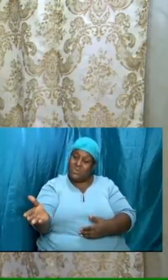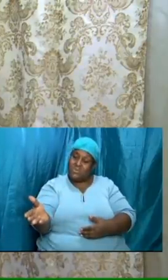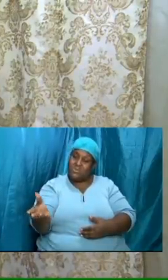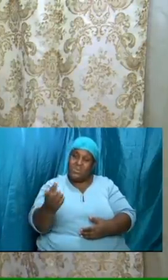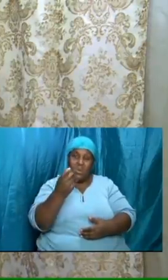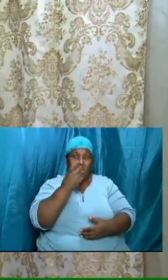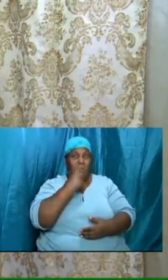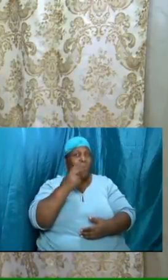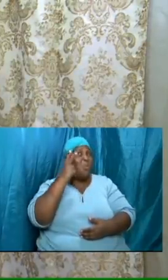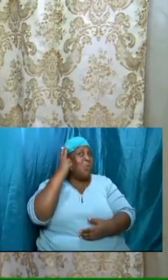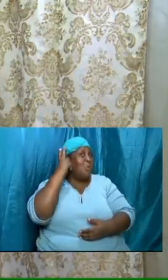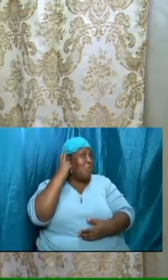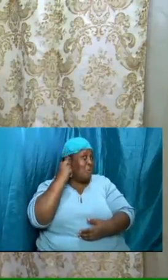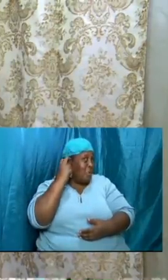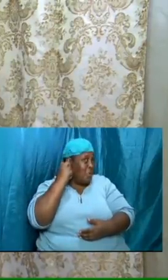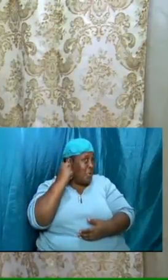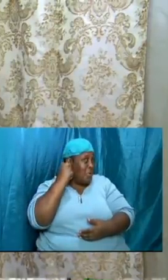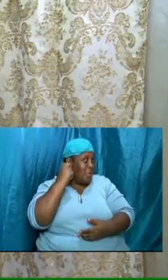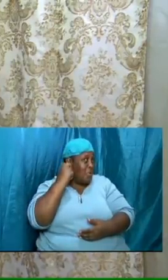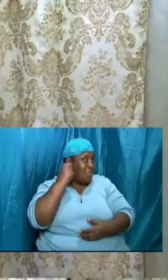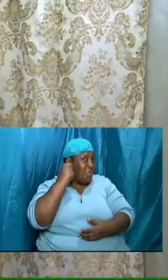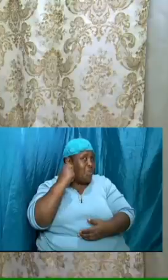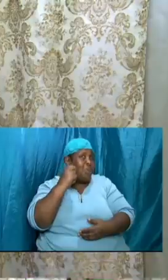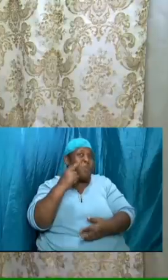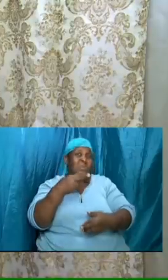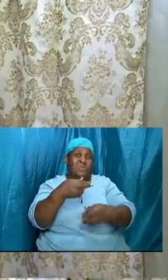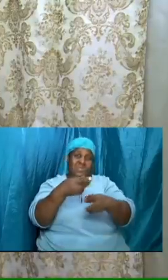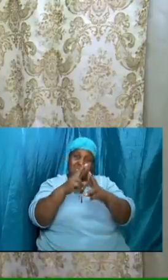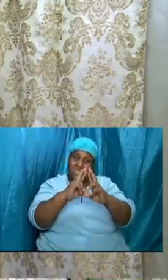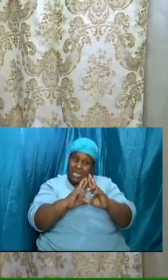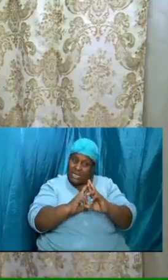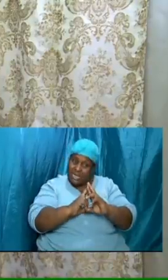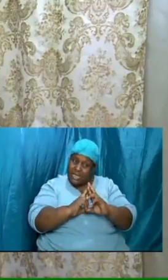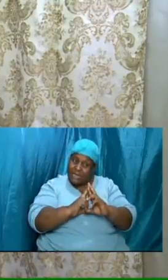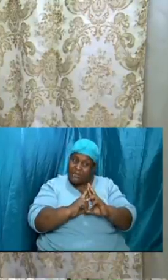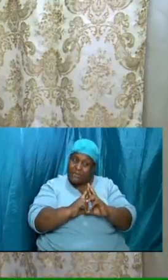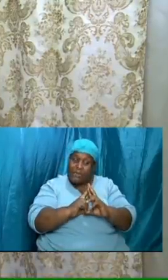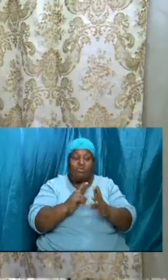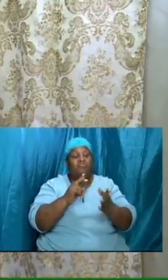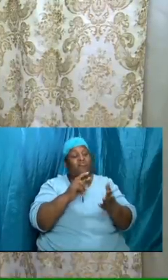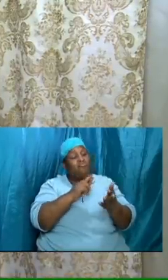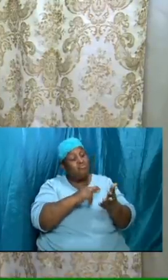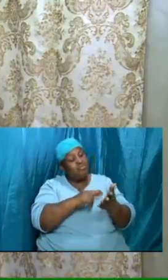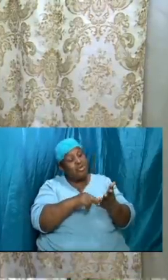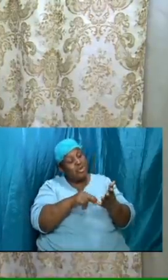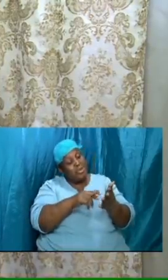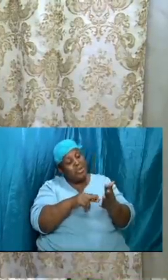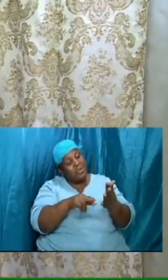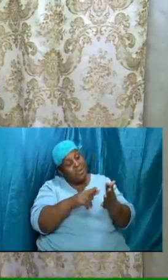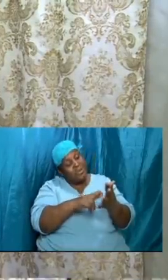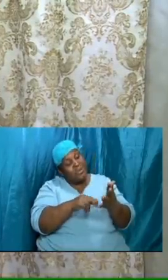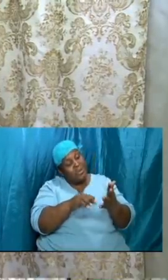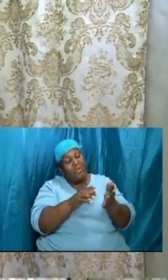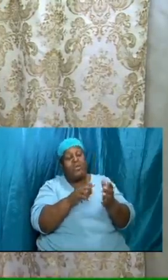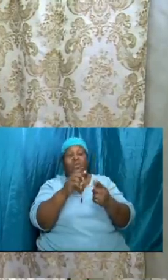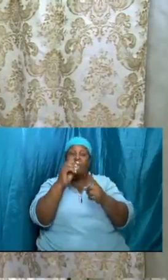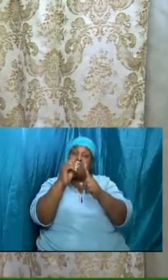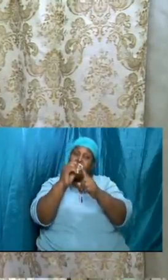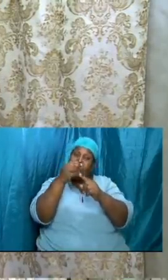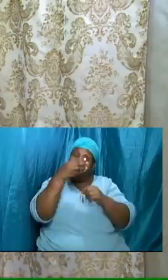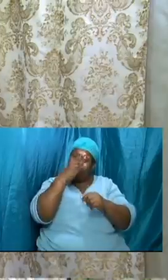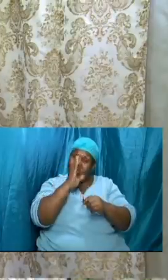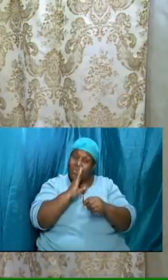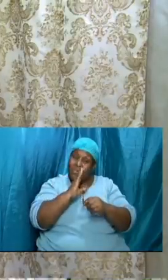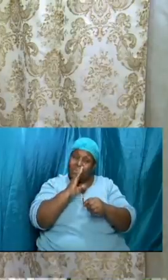having received having gone into it they're recognizing that the things are true